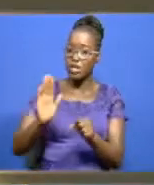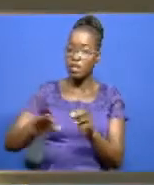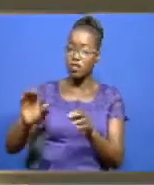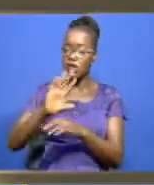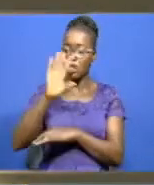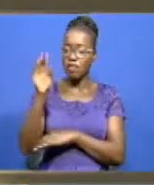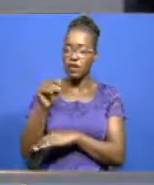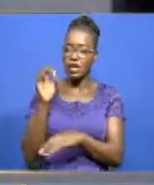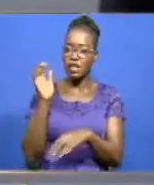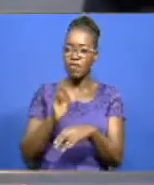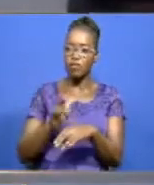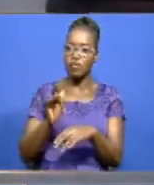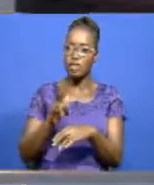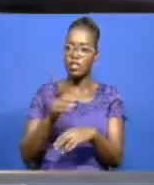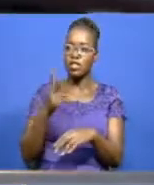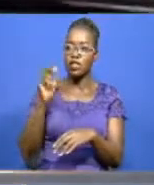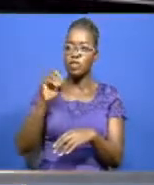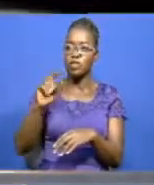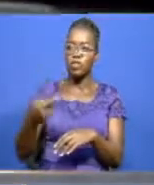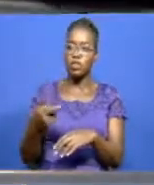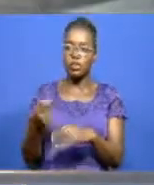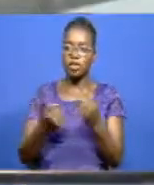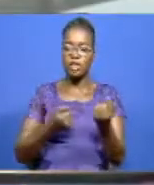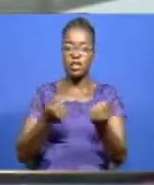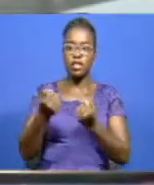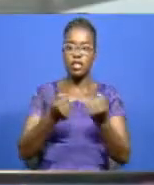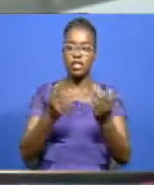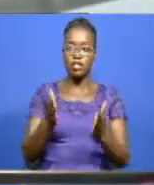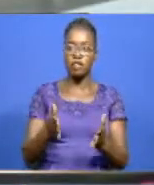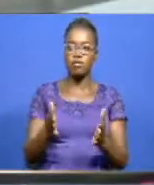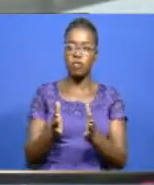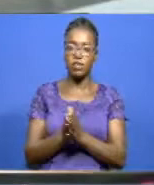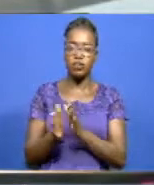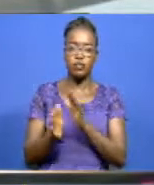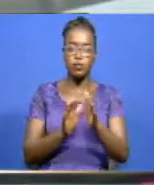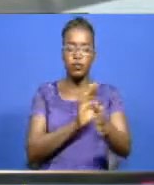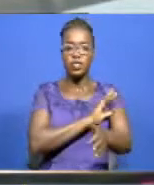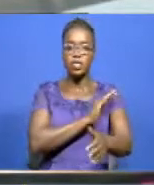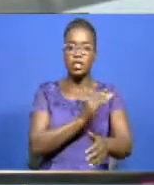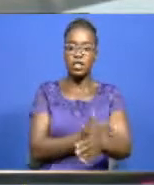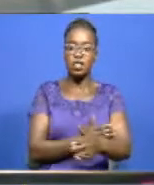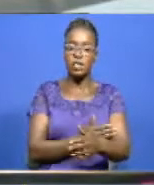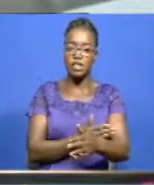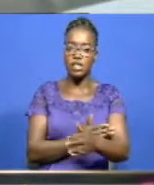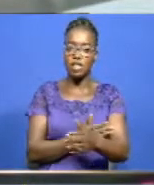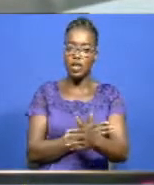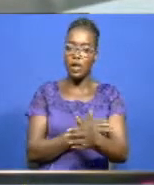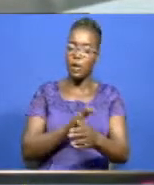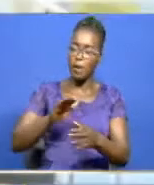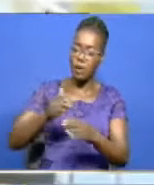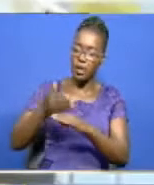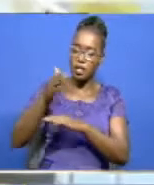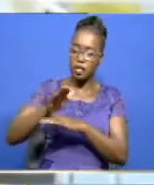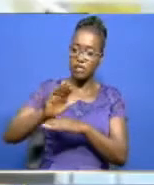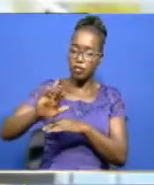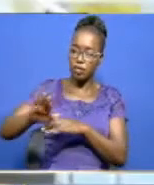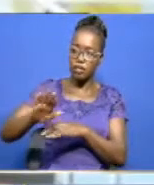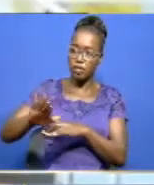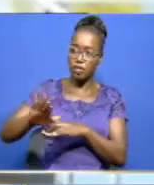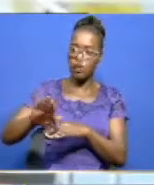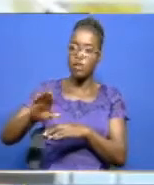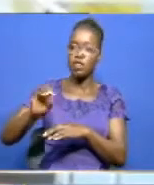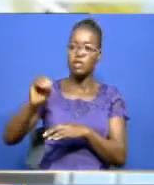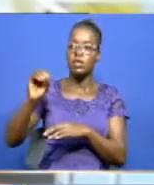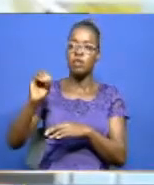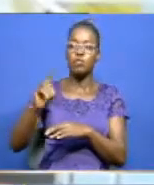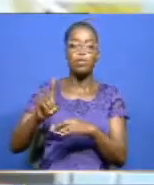could affect up to 20,000 drivers. Finally, Nigeria's external reserve dipped by 0.41% on